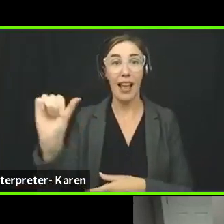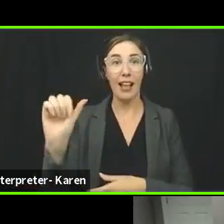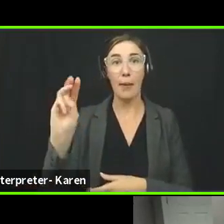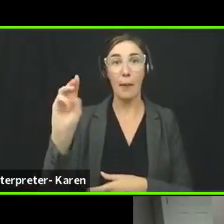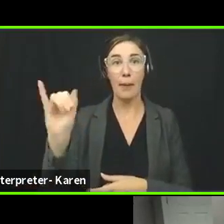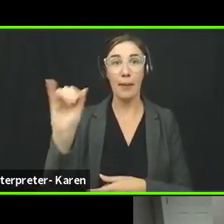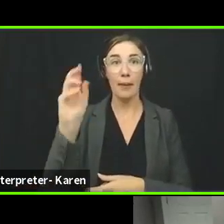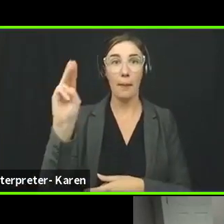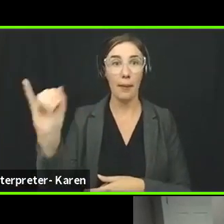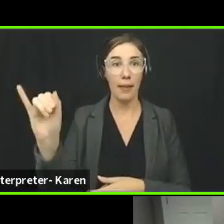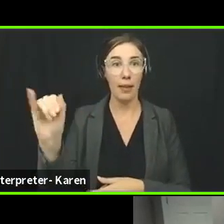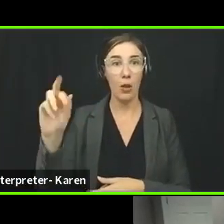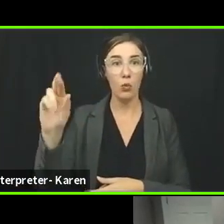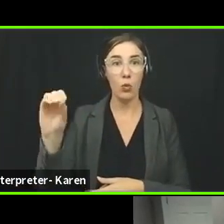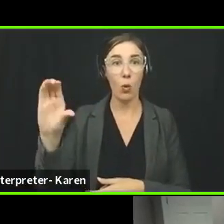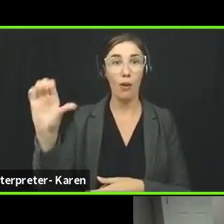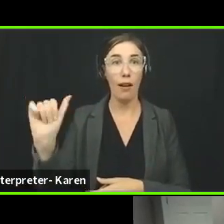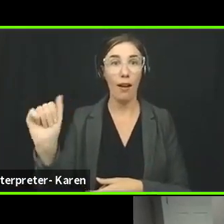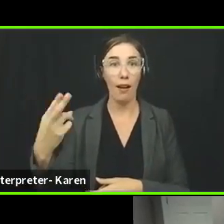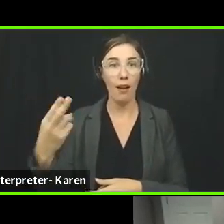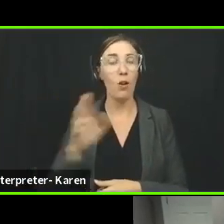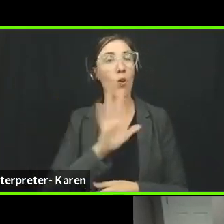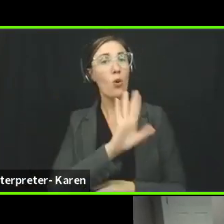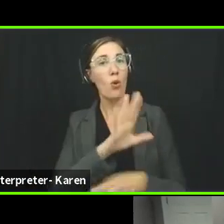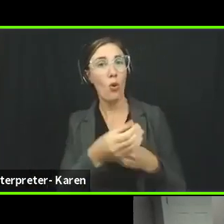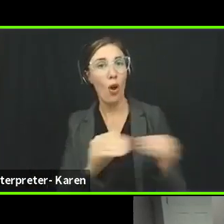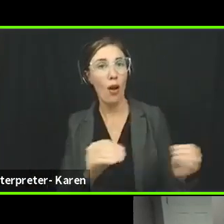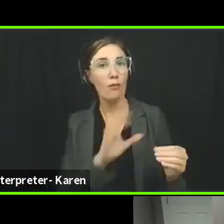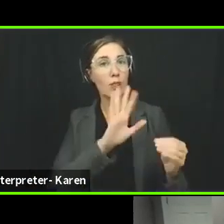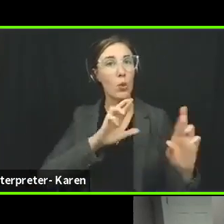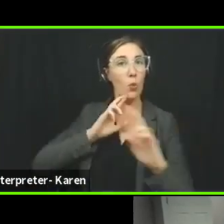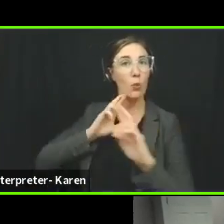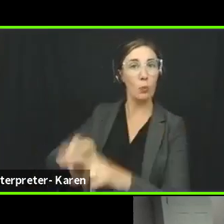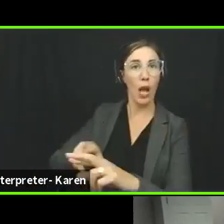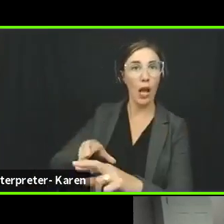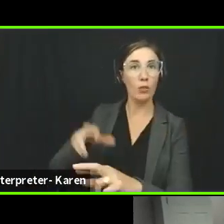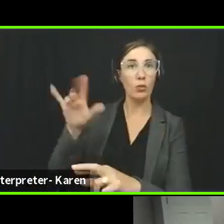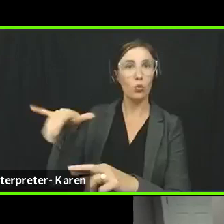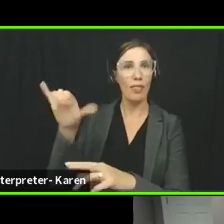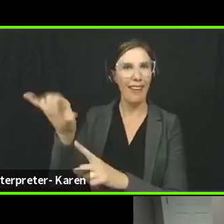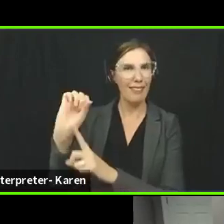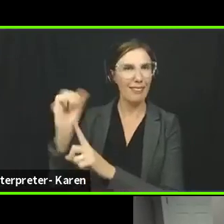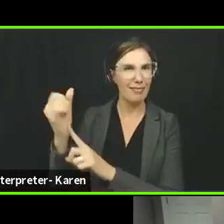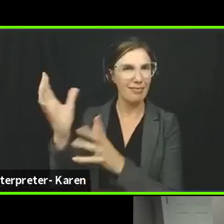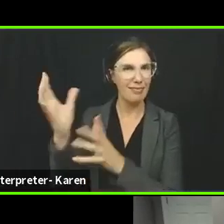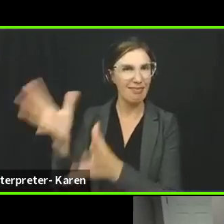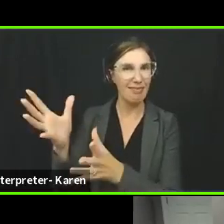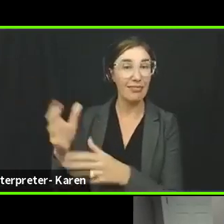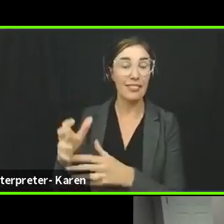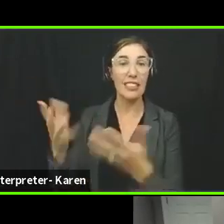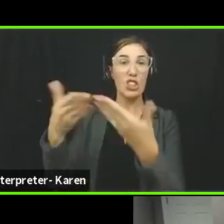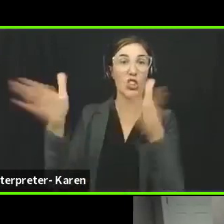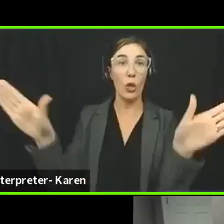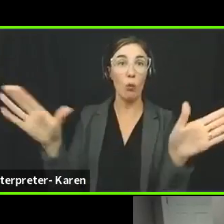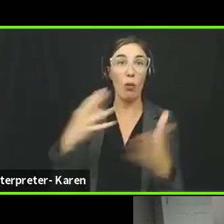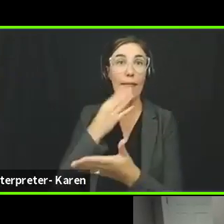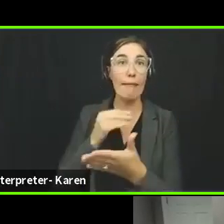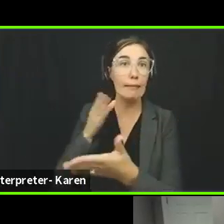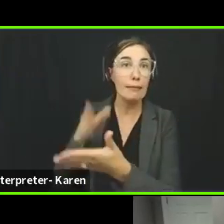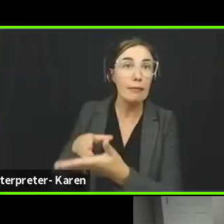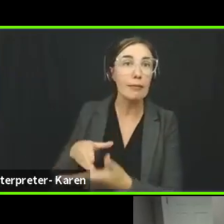little bit about her office and their response to these incidents and, in general, to anti-Semitism and hate.